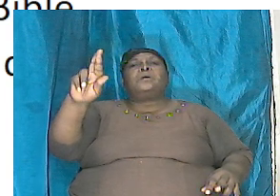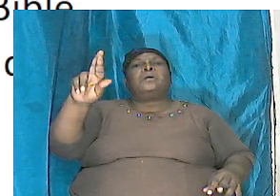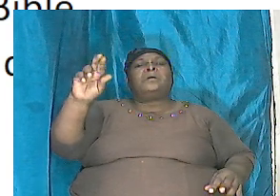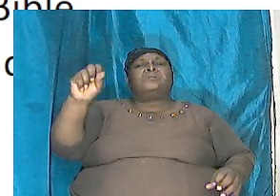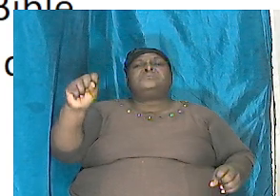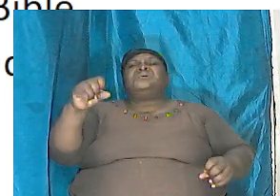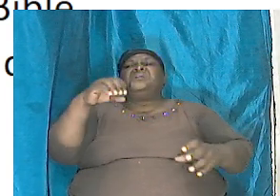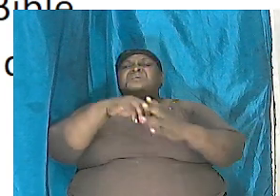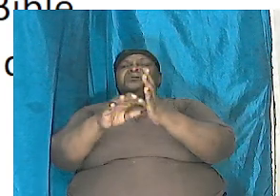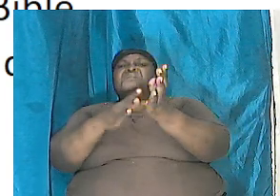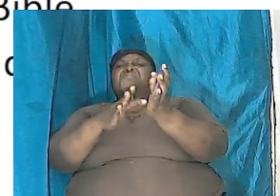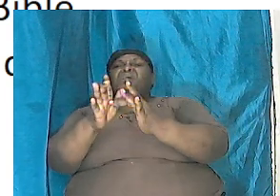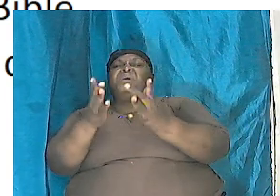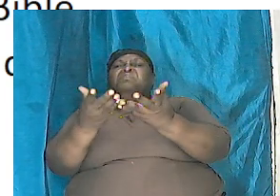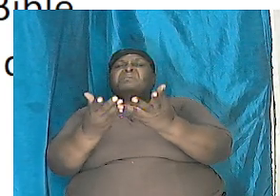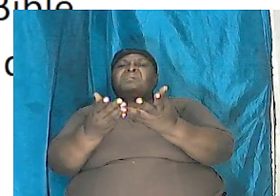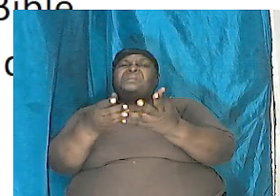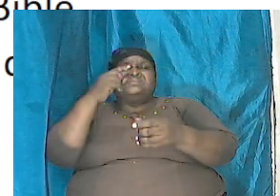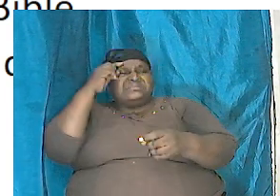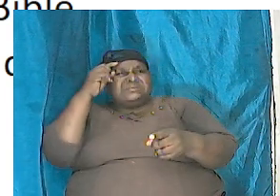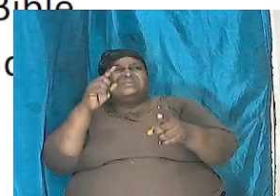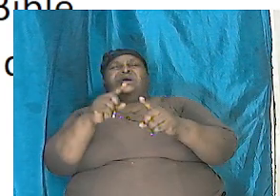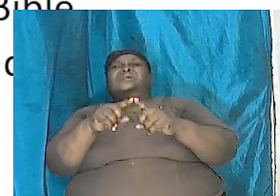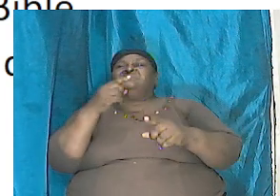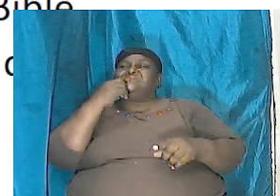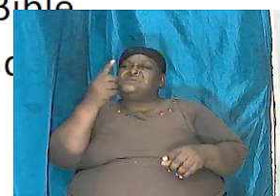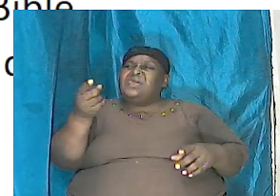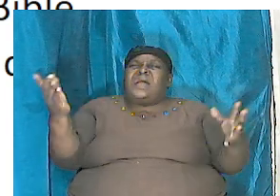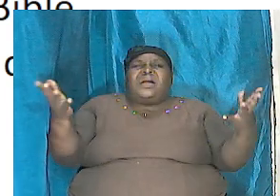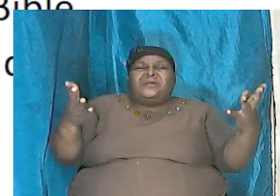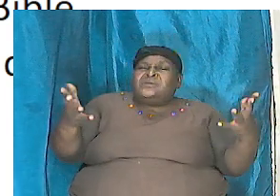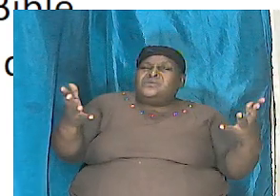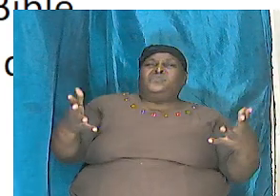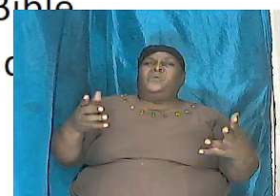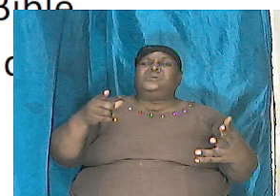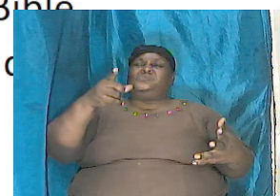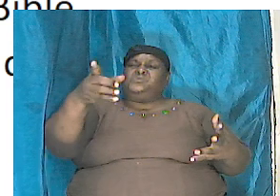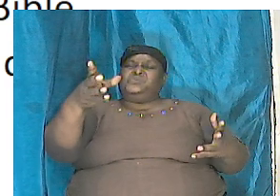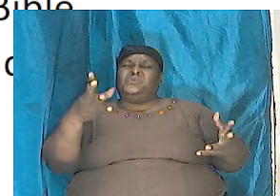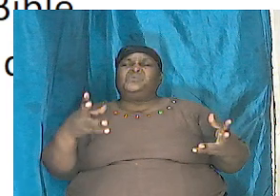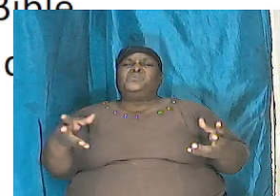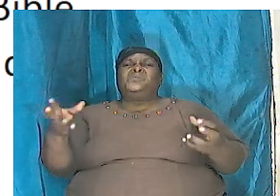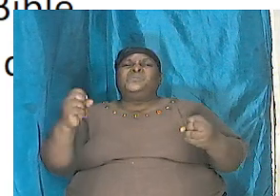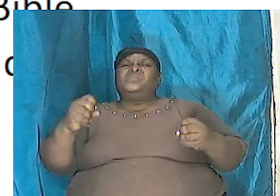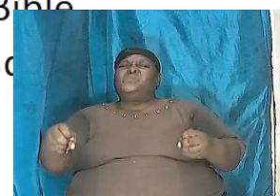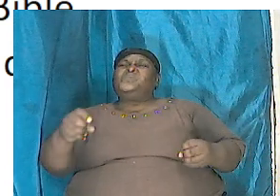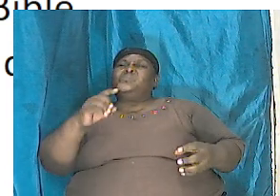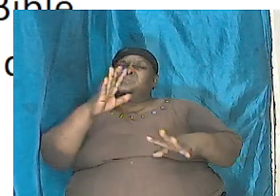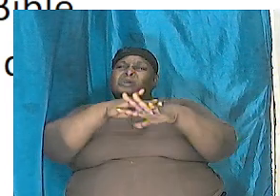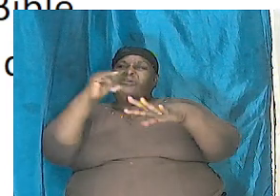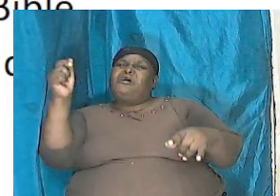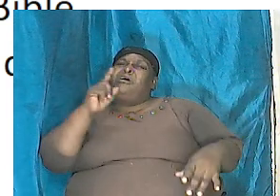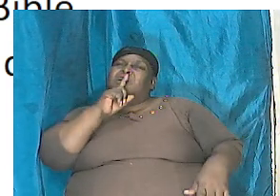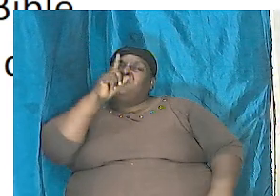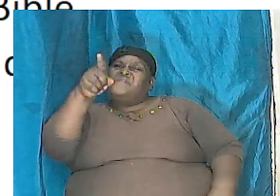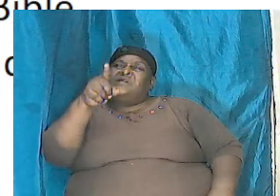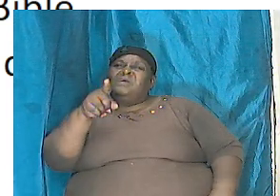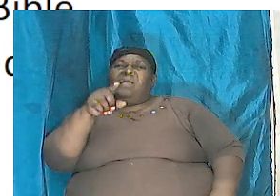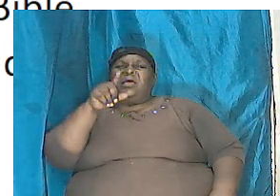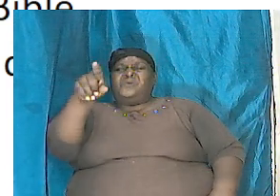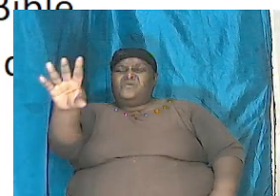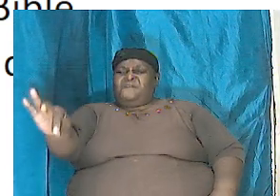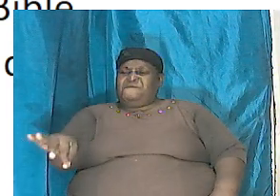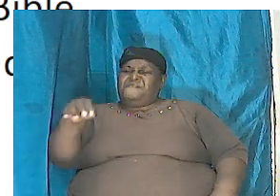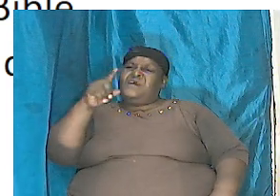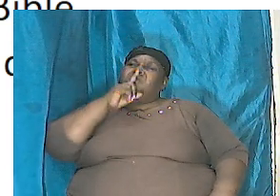the scientists say and what it is that are what you would call facts and you find the facts